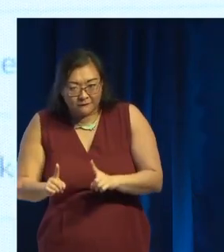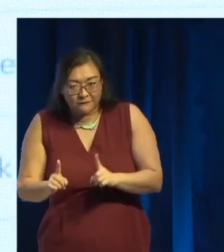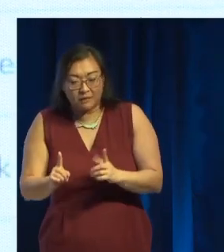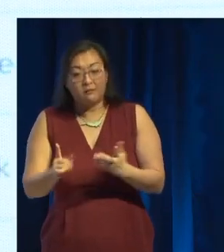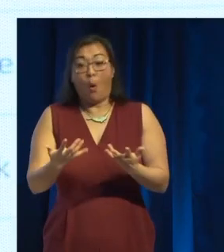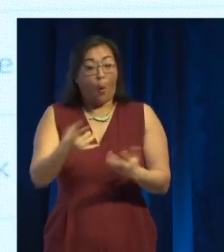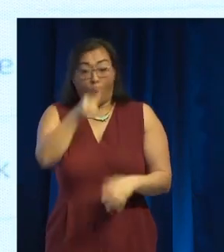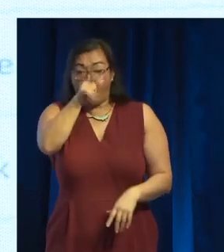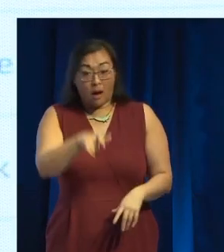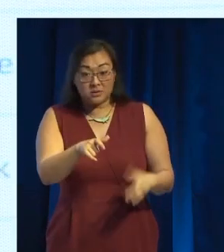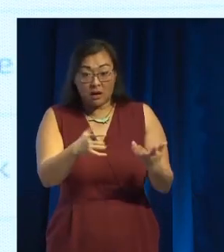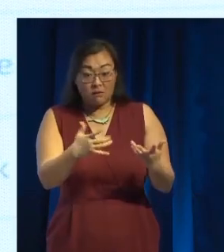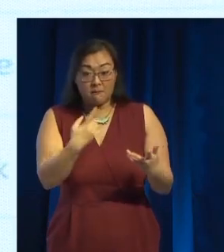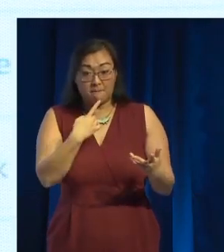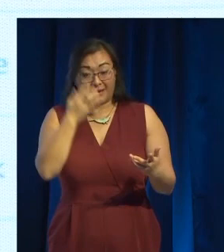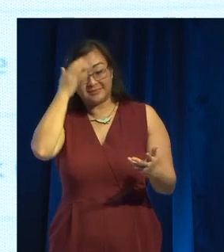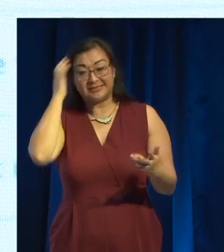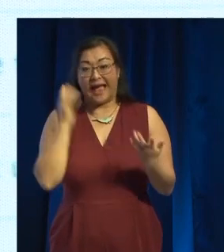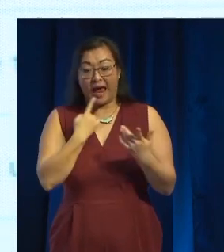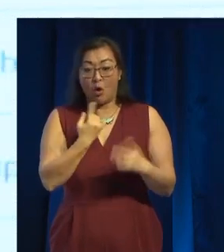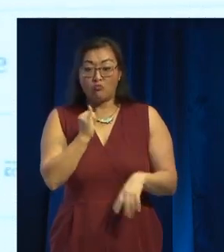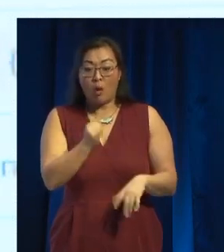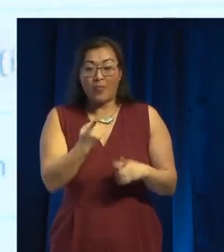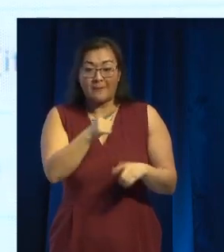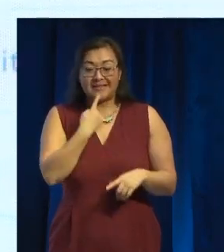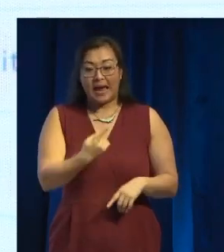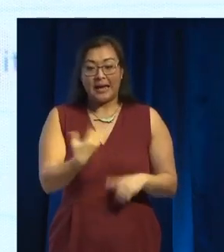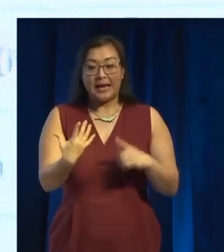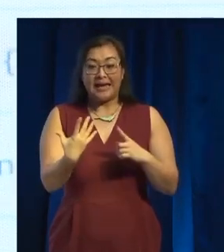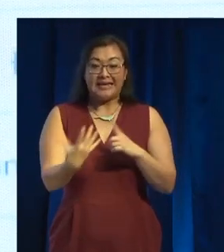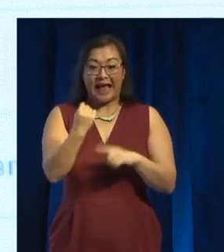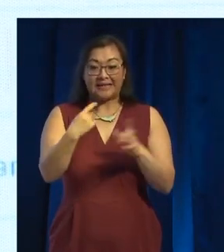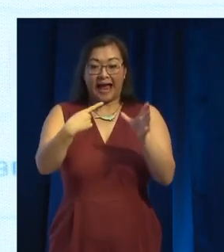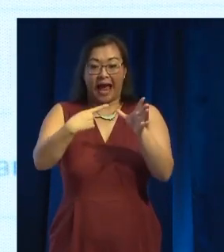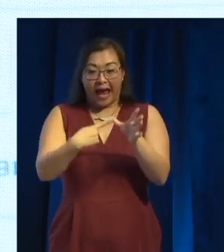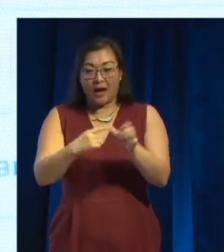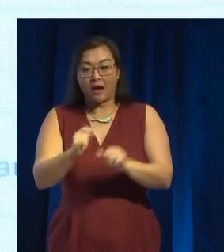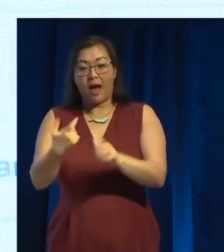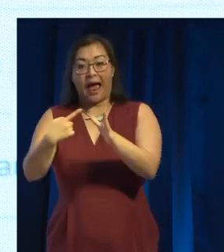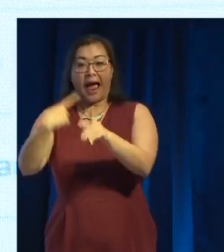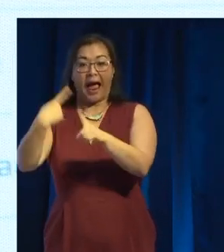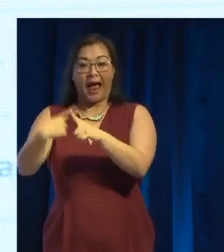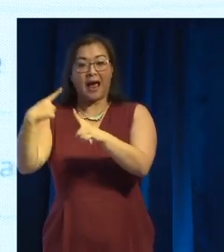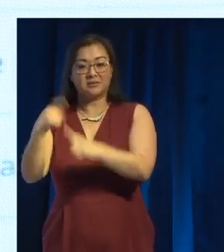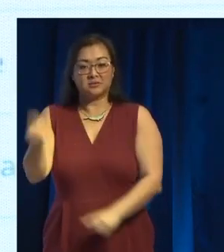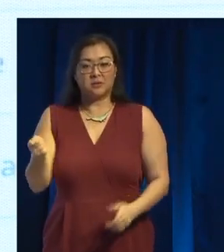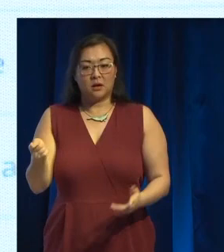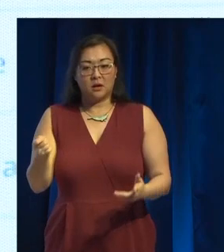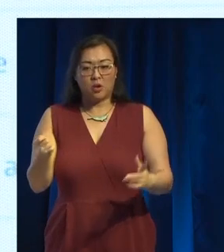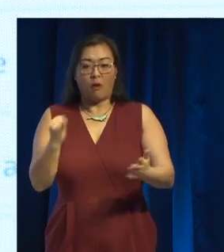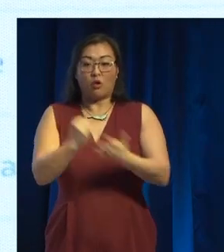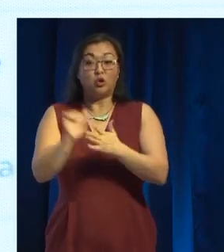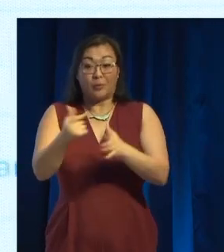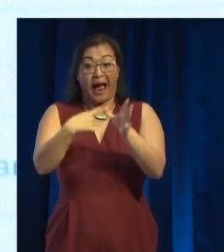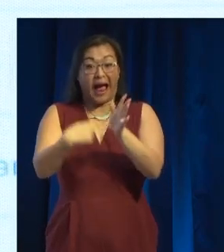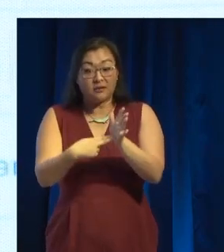they might say, get a axe. We know that's wrong, but the human that's speaking might not, or Alexa might mishear